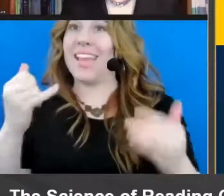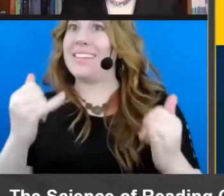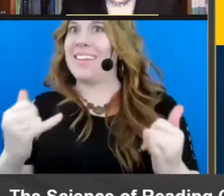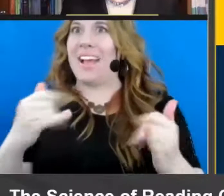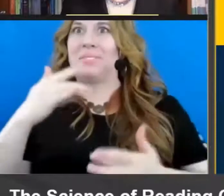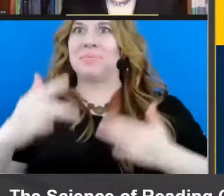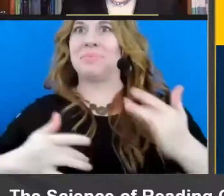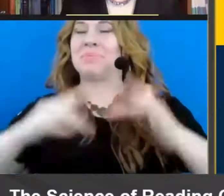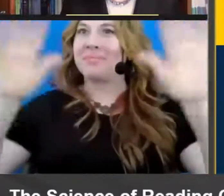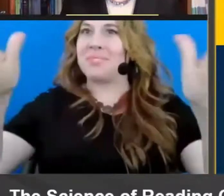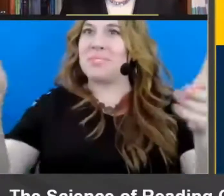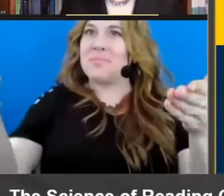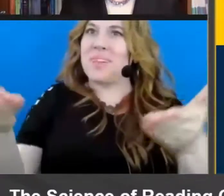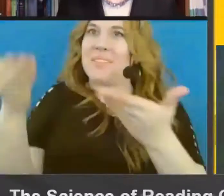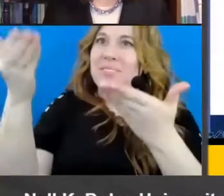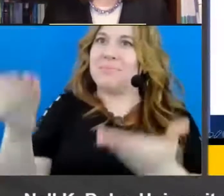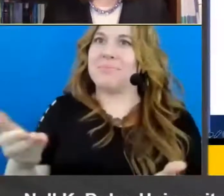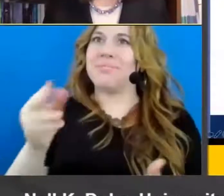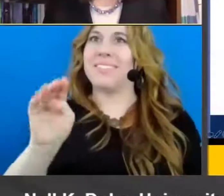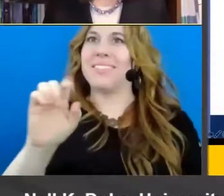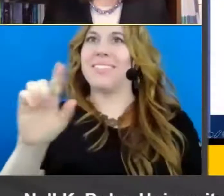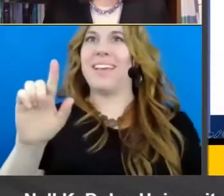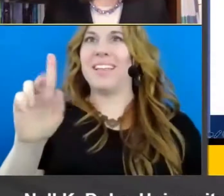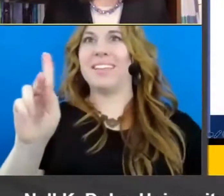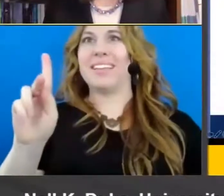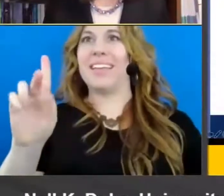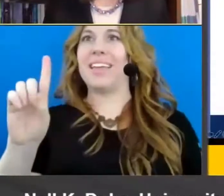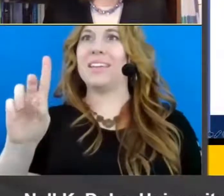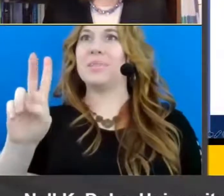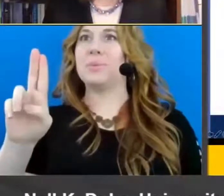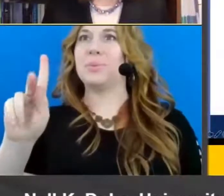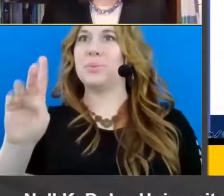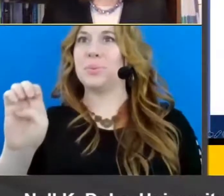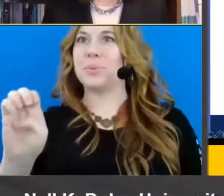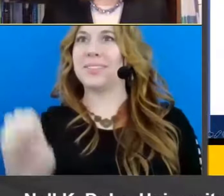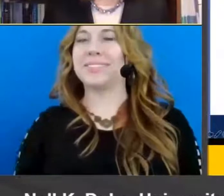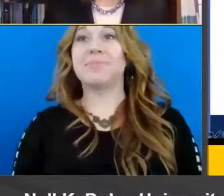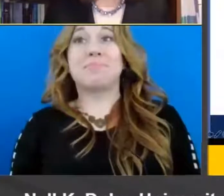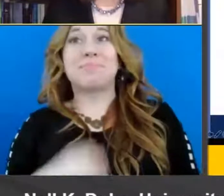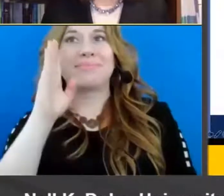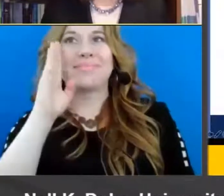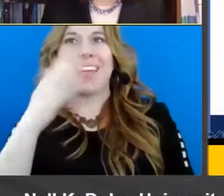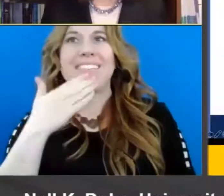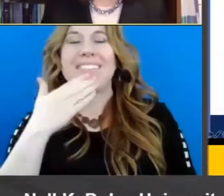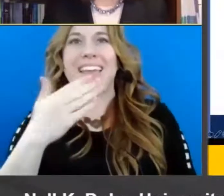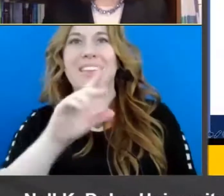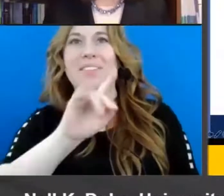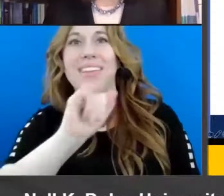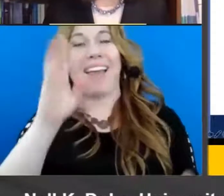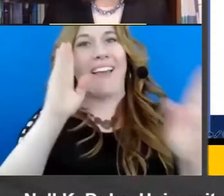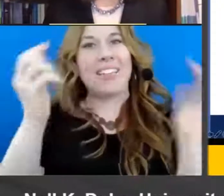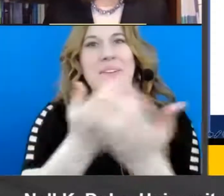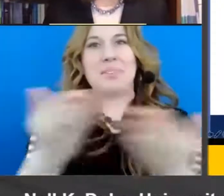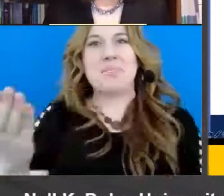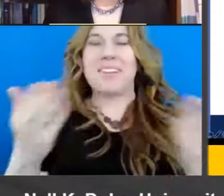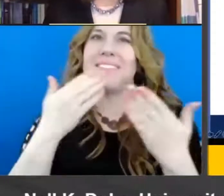please welcome Nell K. Duke. Thank you so much, Kia. And hi, everybody. Thank you